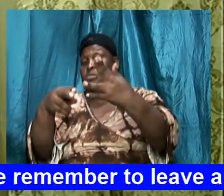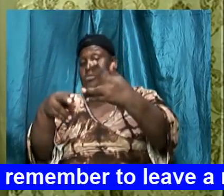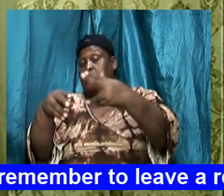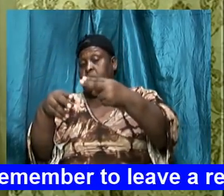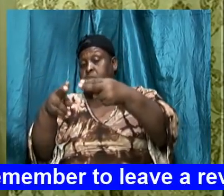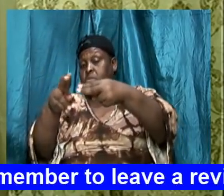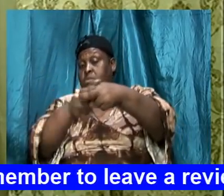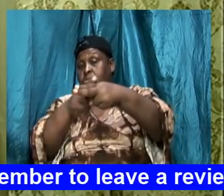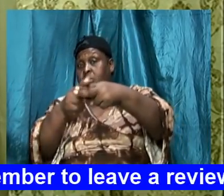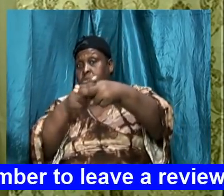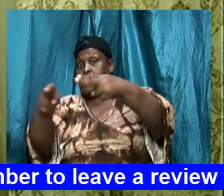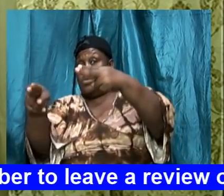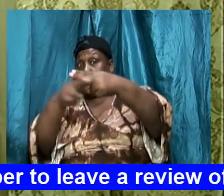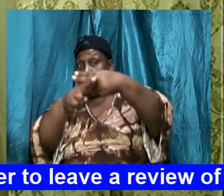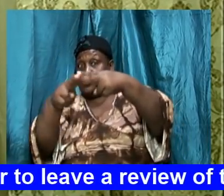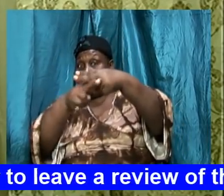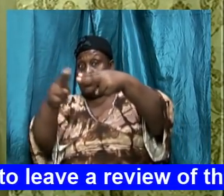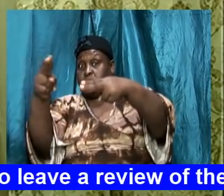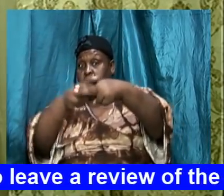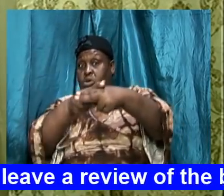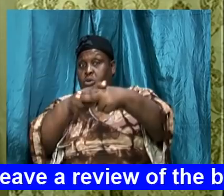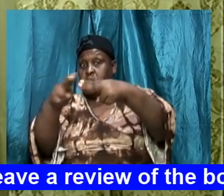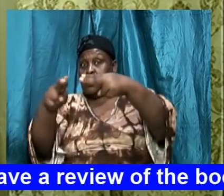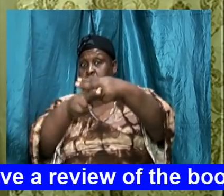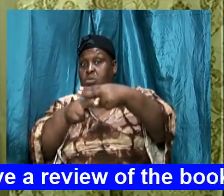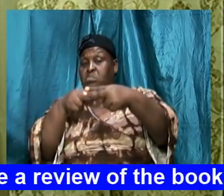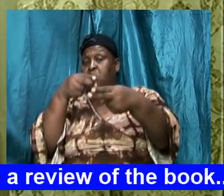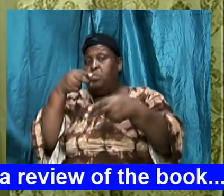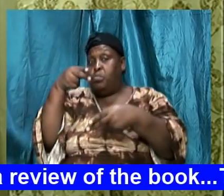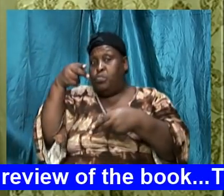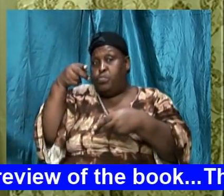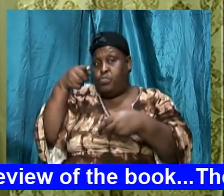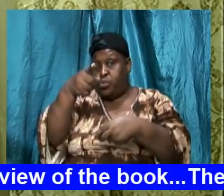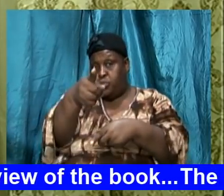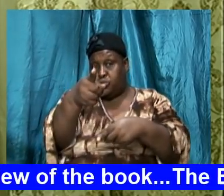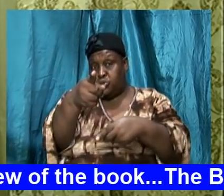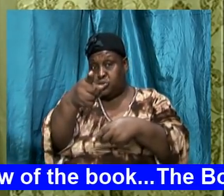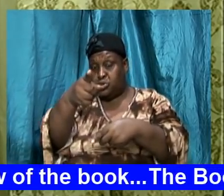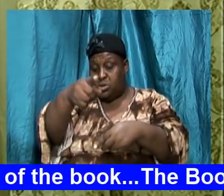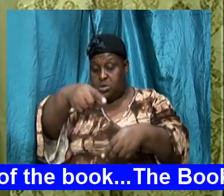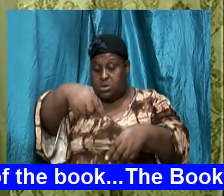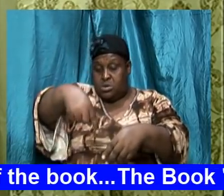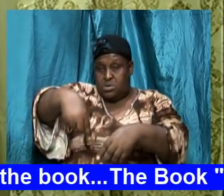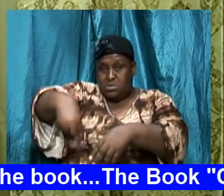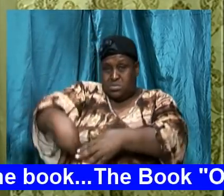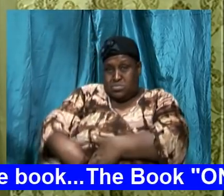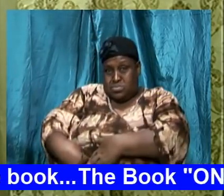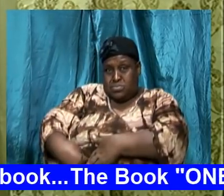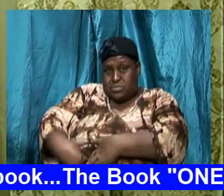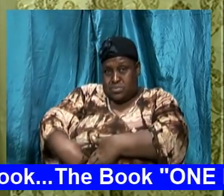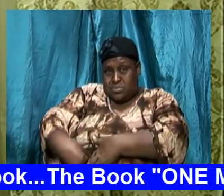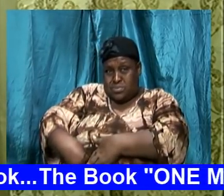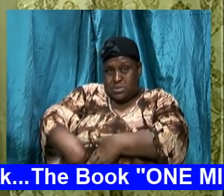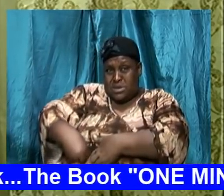when that was pushed into the boils of an enemy